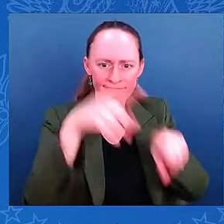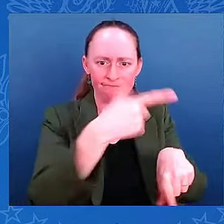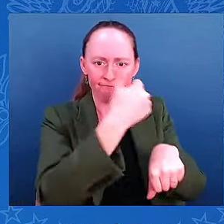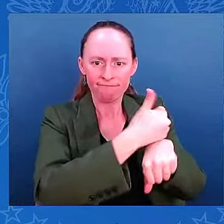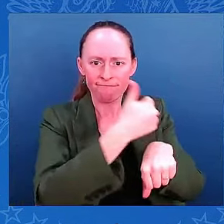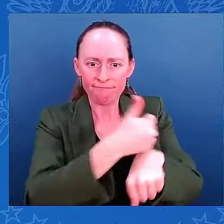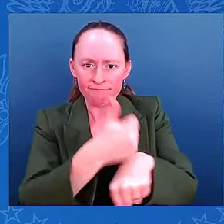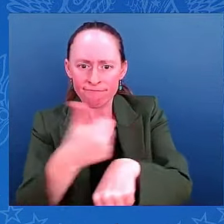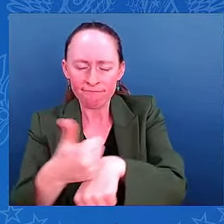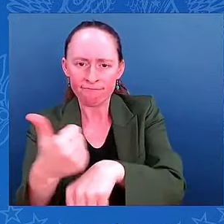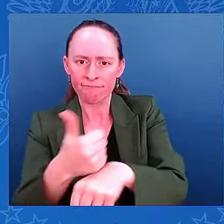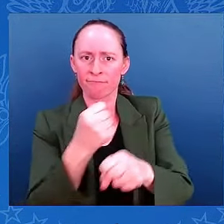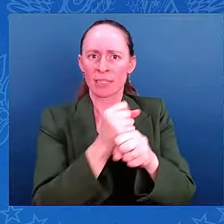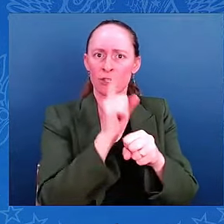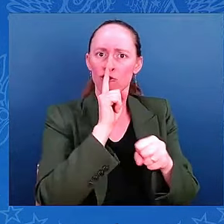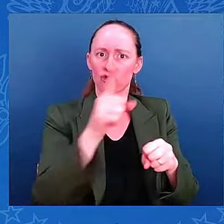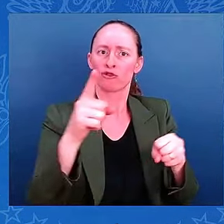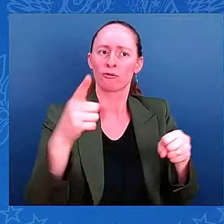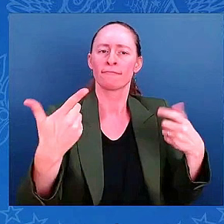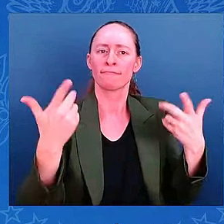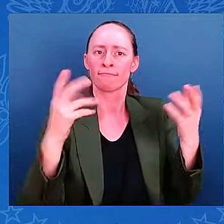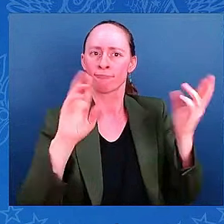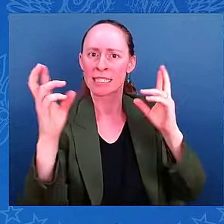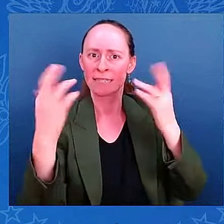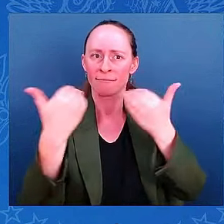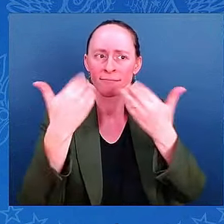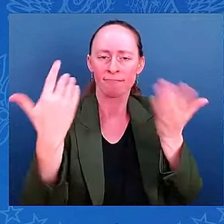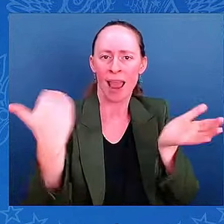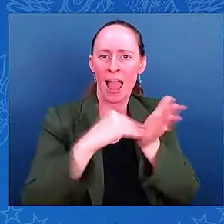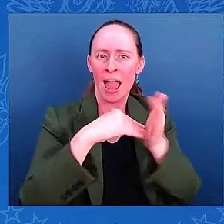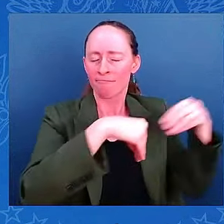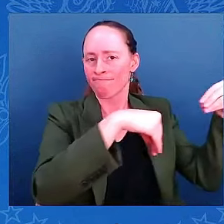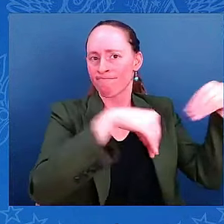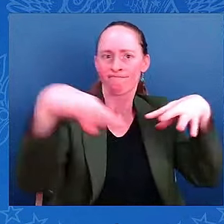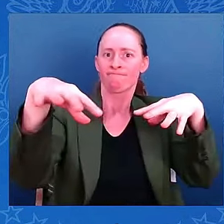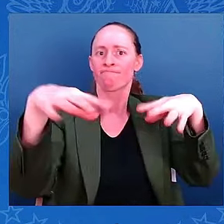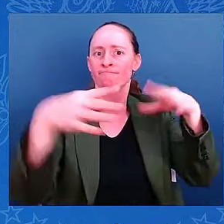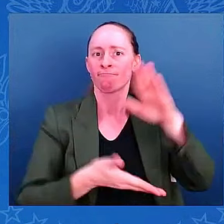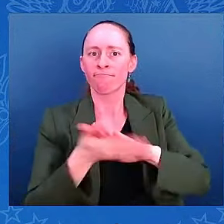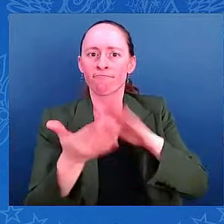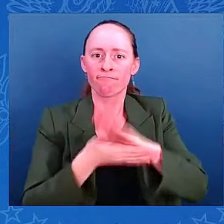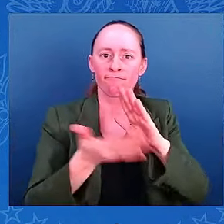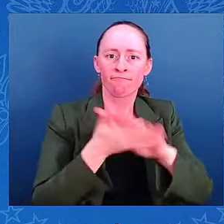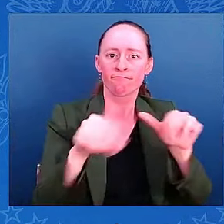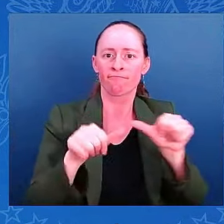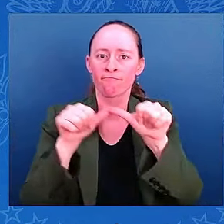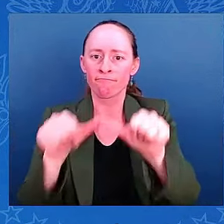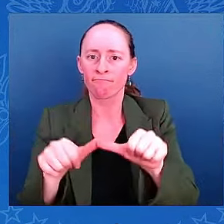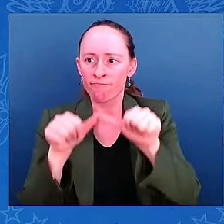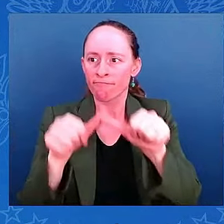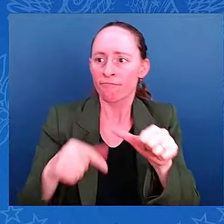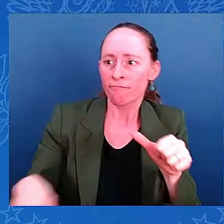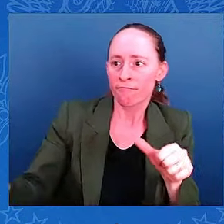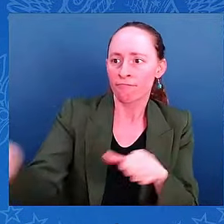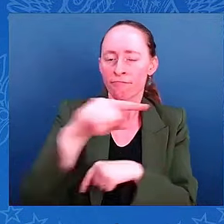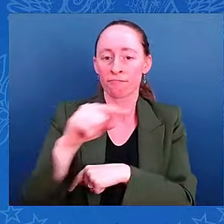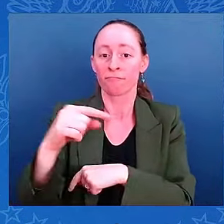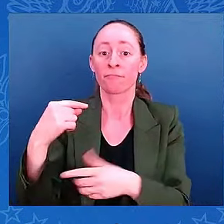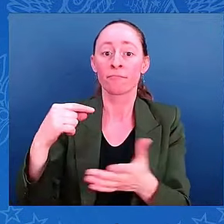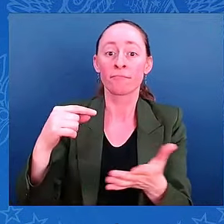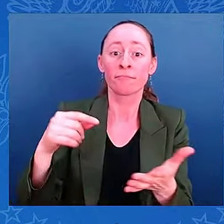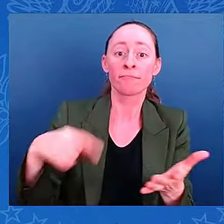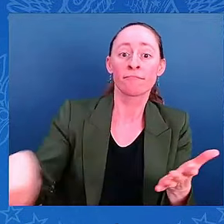.S. Forest Administration is also providing debris removal. This is absolutely critical so that our search and rescue personnel